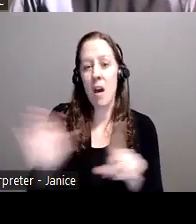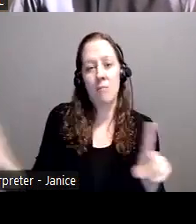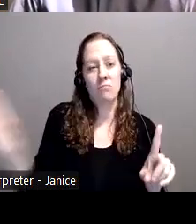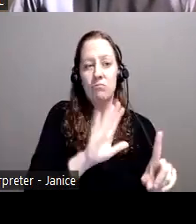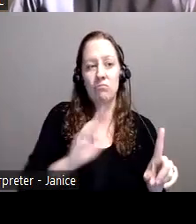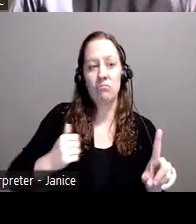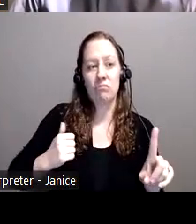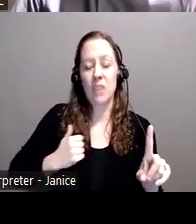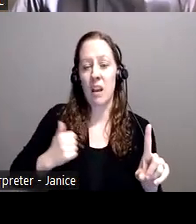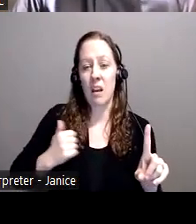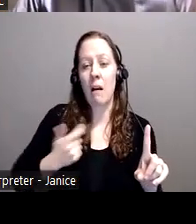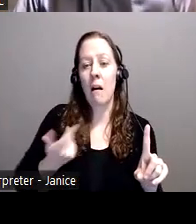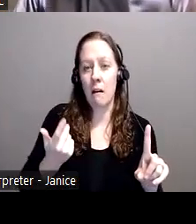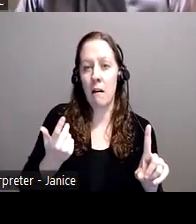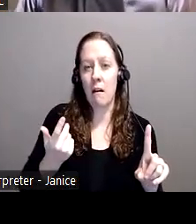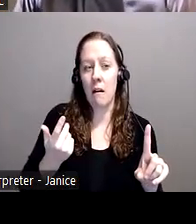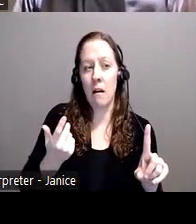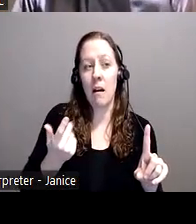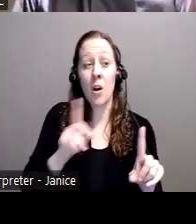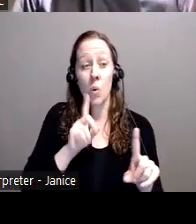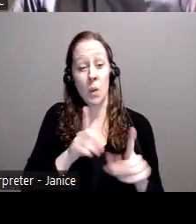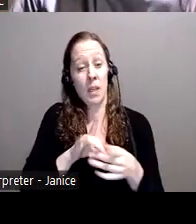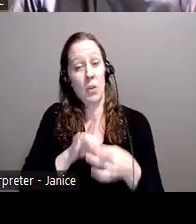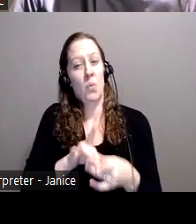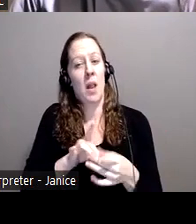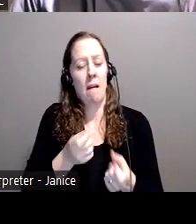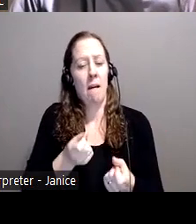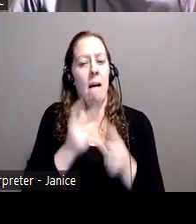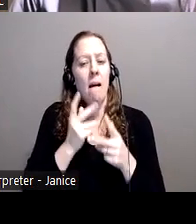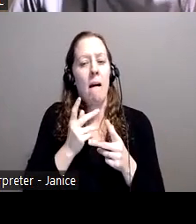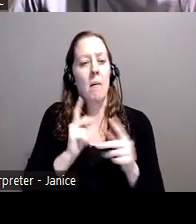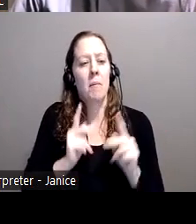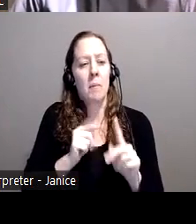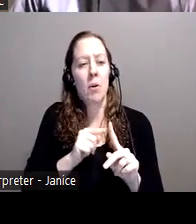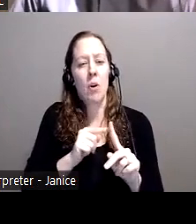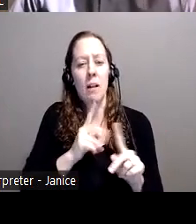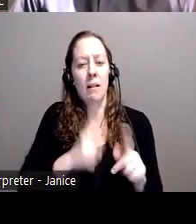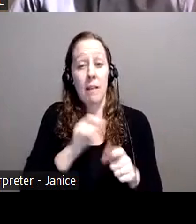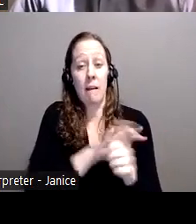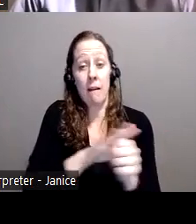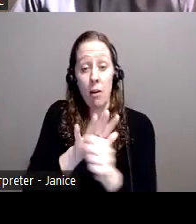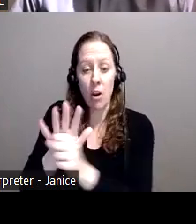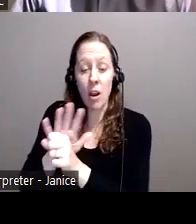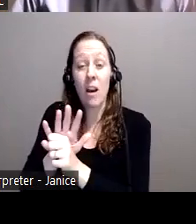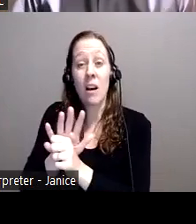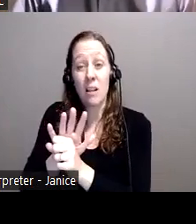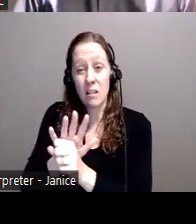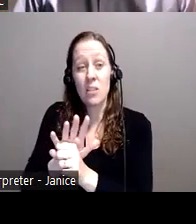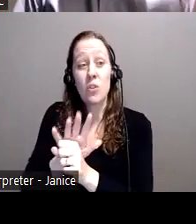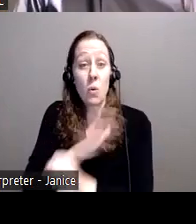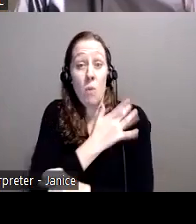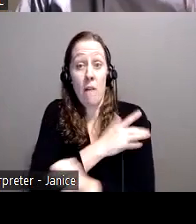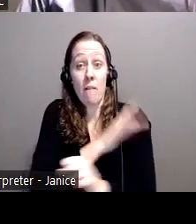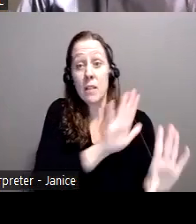population density. So, in other words, you know, when we're looking at the provincial breakdown, of course, Ontario is going to have a